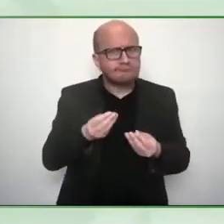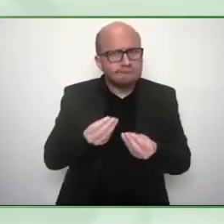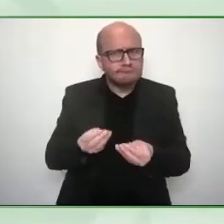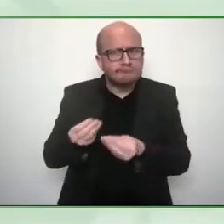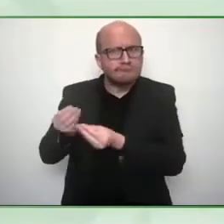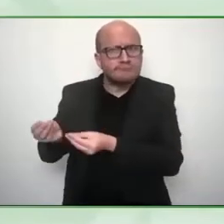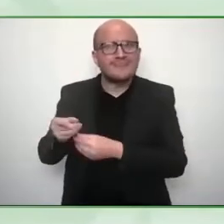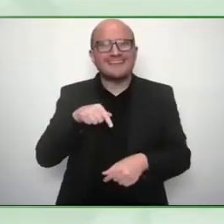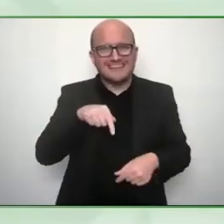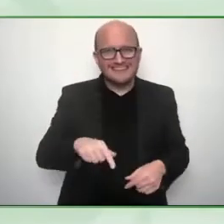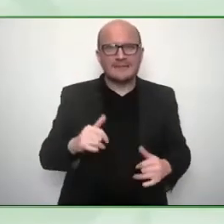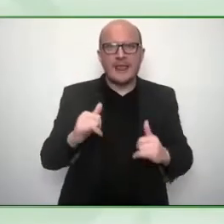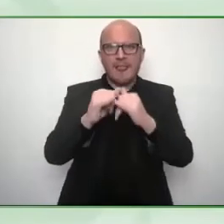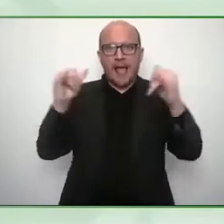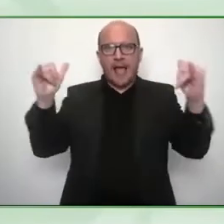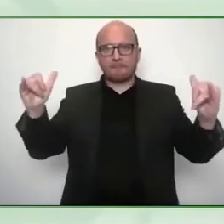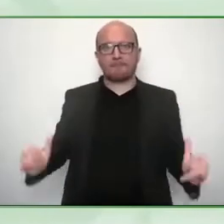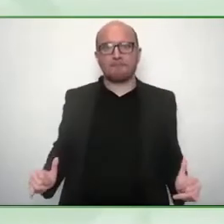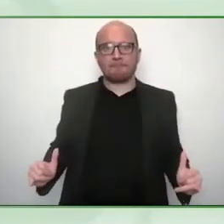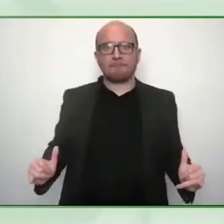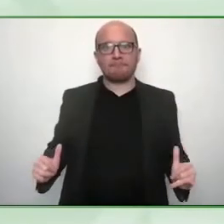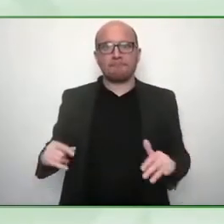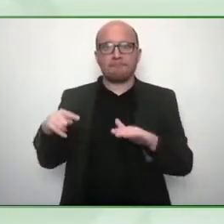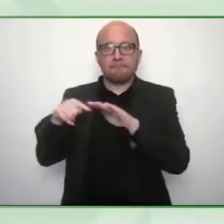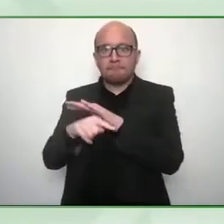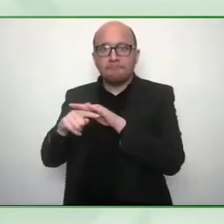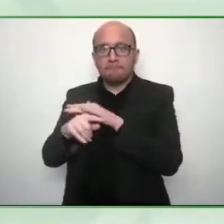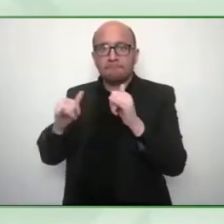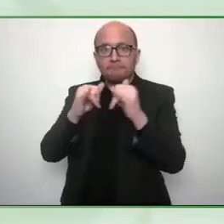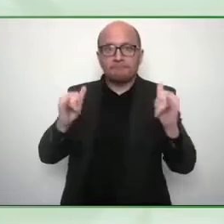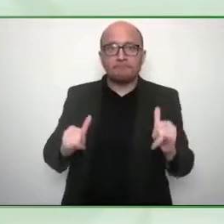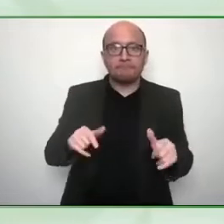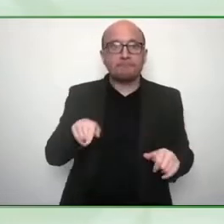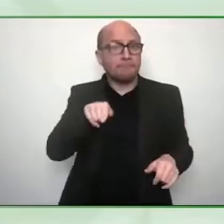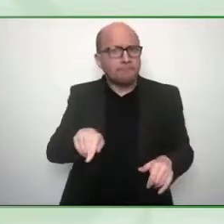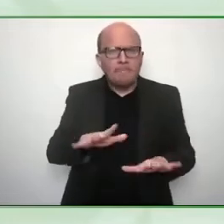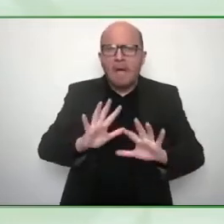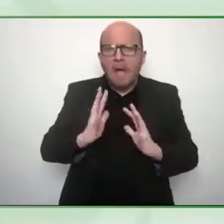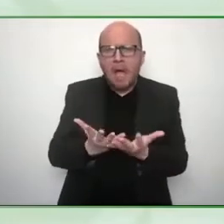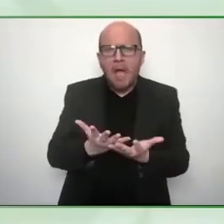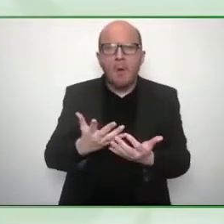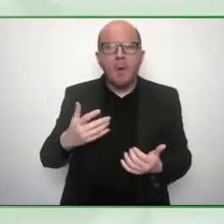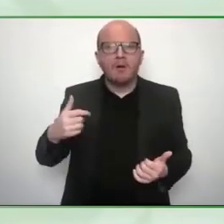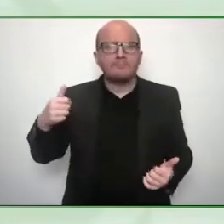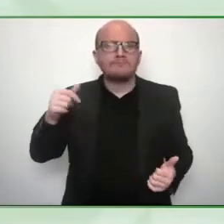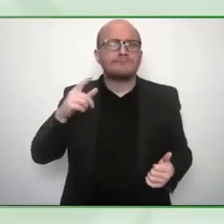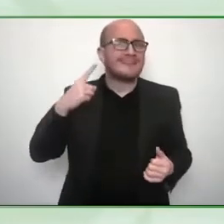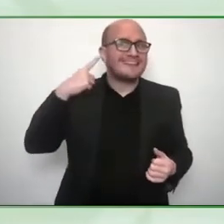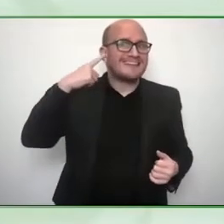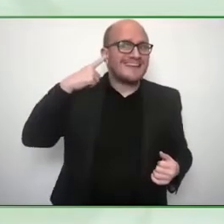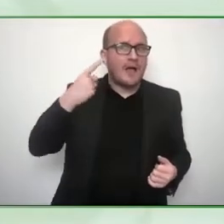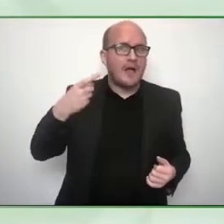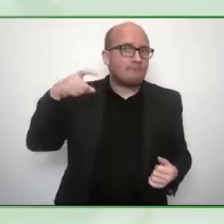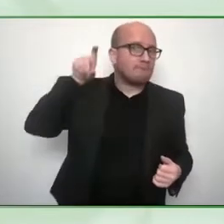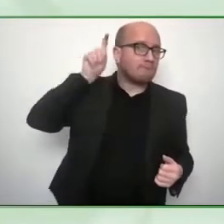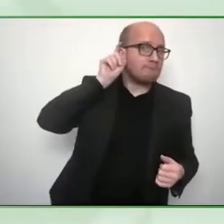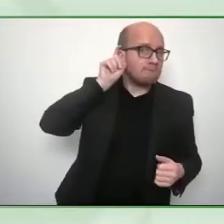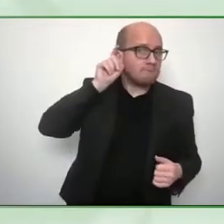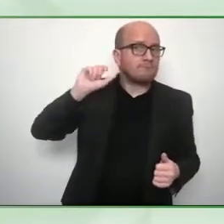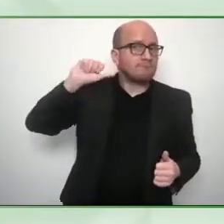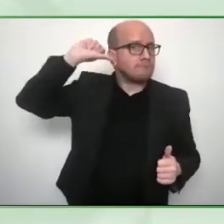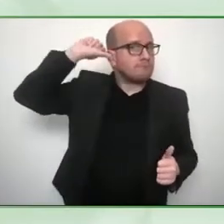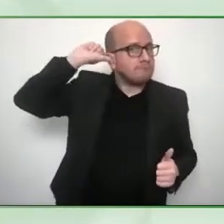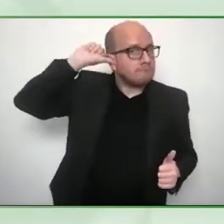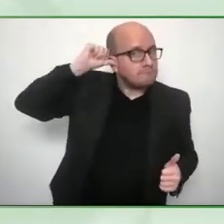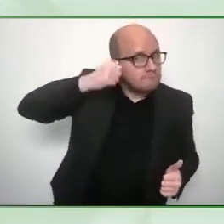where you take an impression of someone's ear they put it in plaster and heat it up and then they take that impression out and fill it with